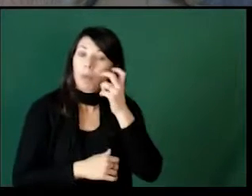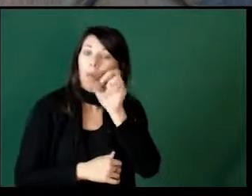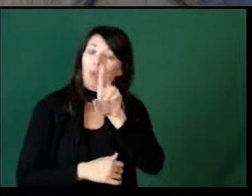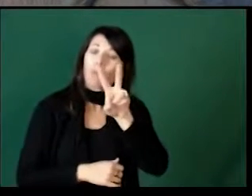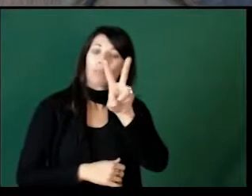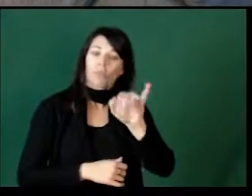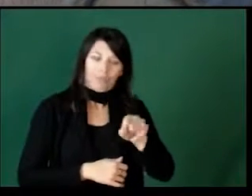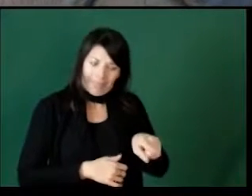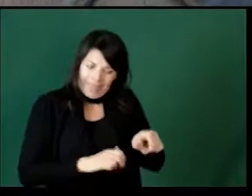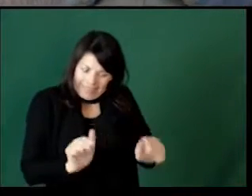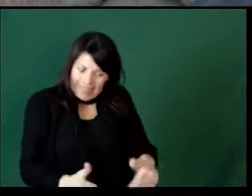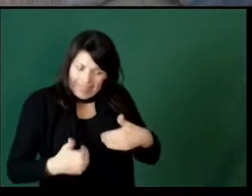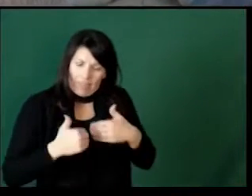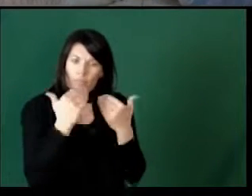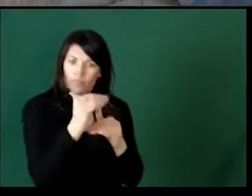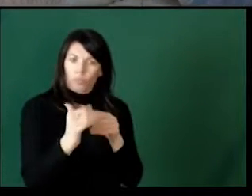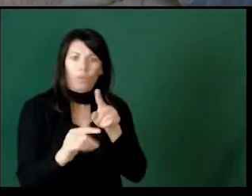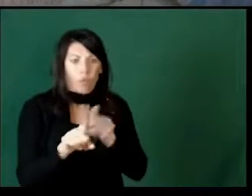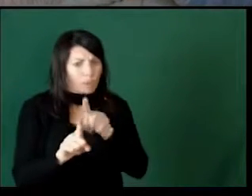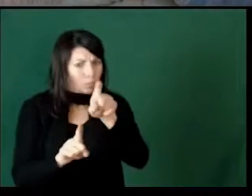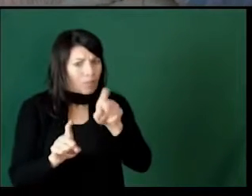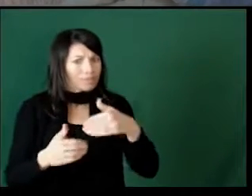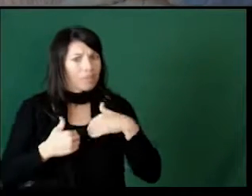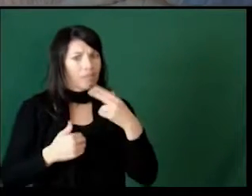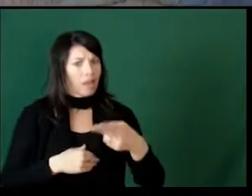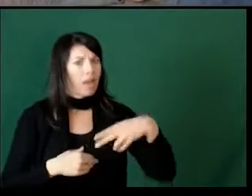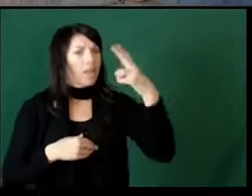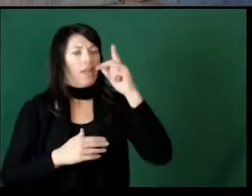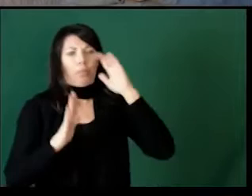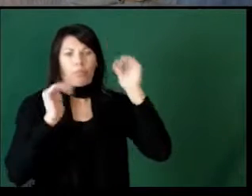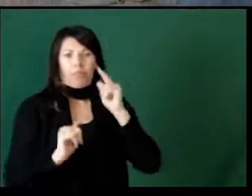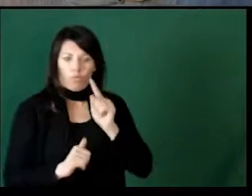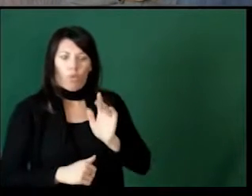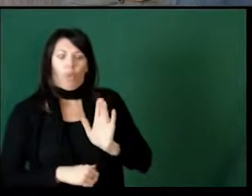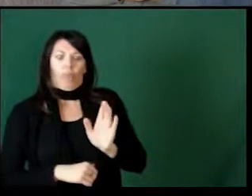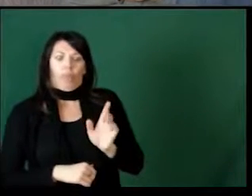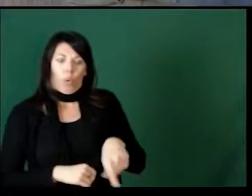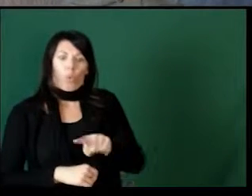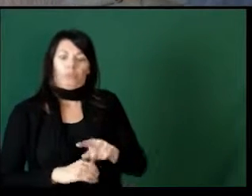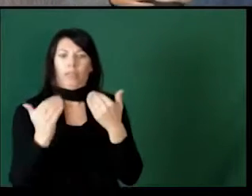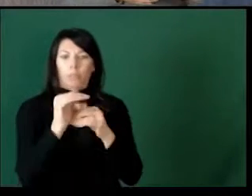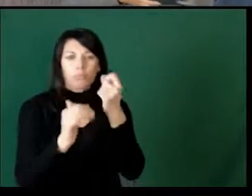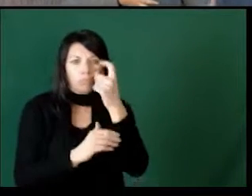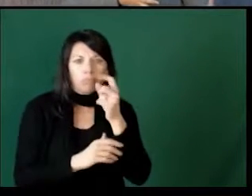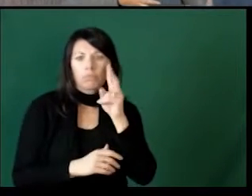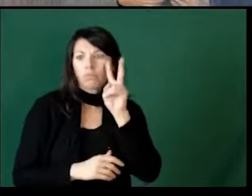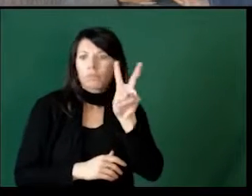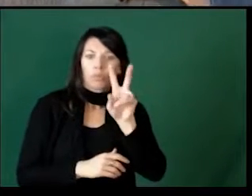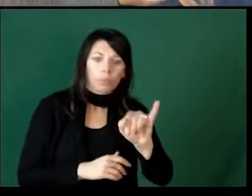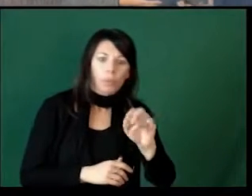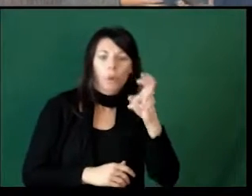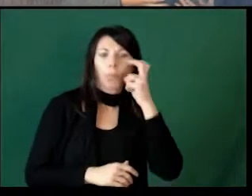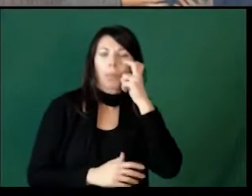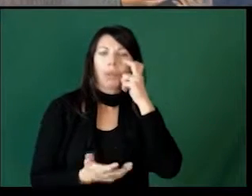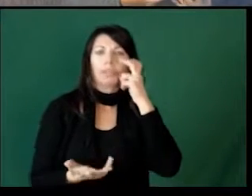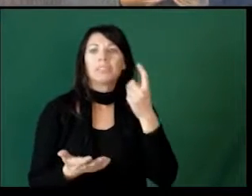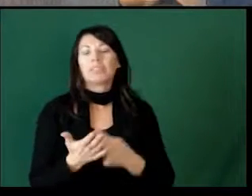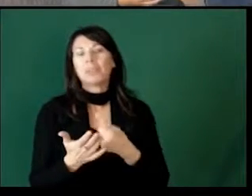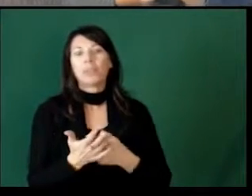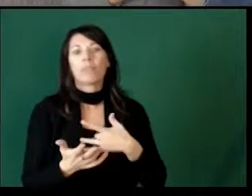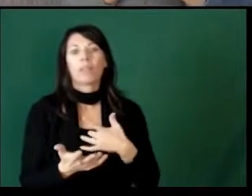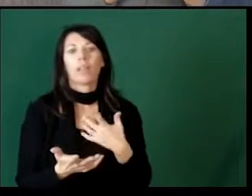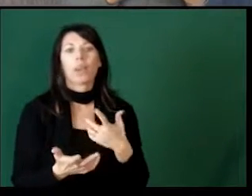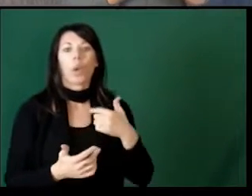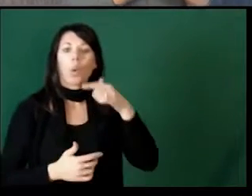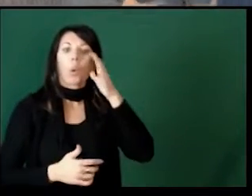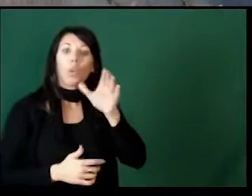blind or visually impaired, they can have limits, and you need to have high expectations for those limits. Just because a student is blind or visually impaired, sometimes